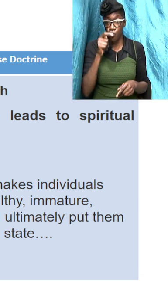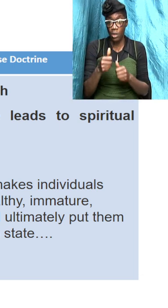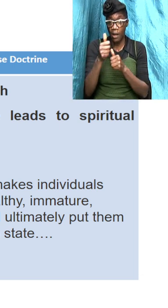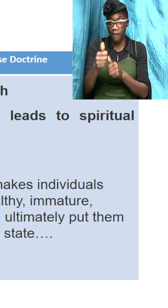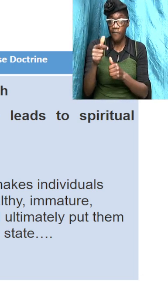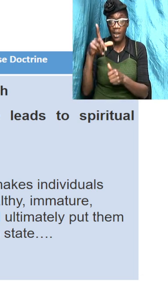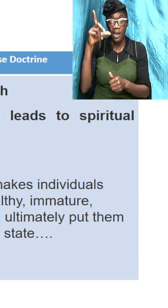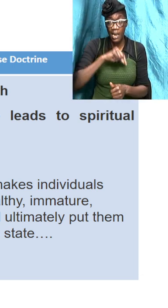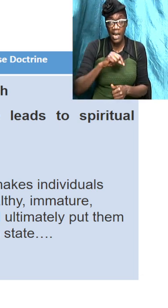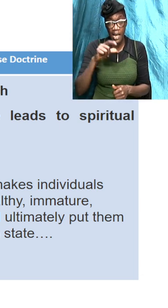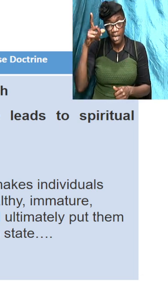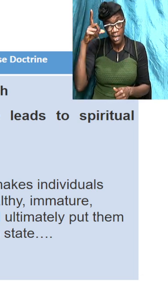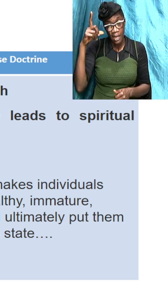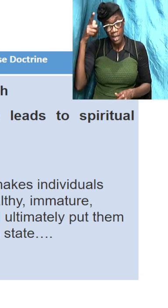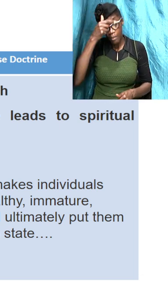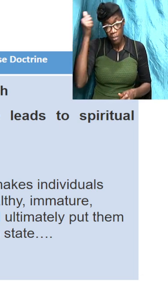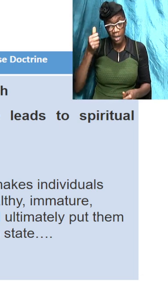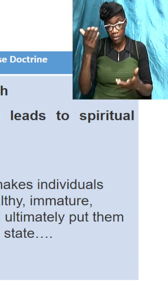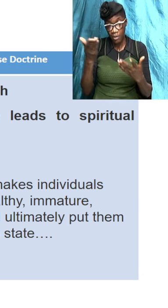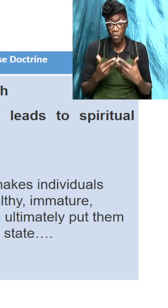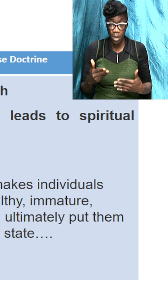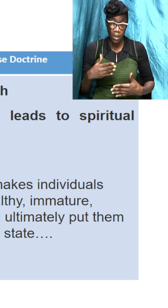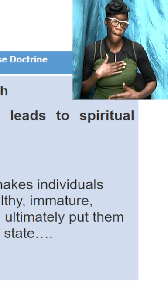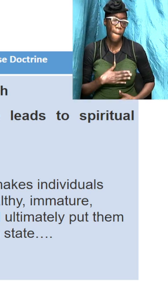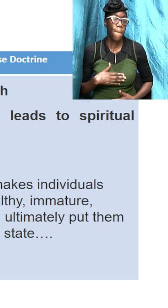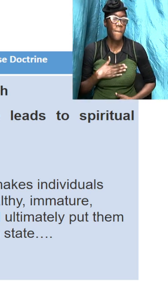is because they want to please themselves